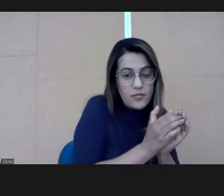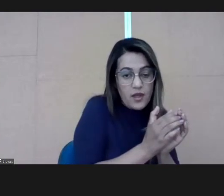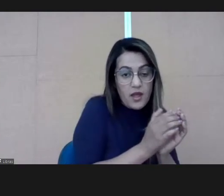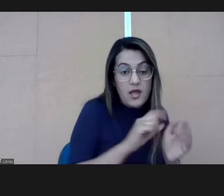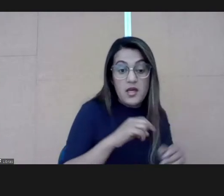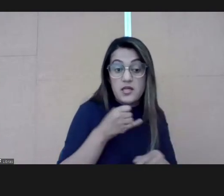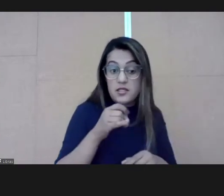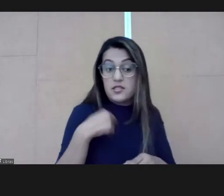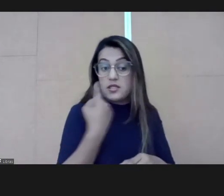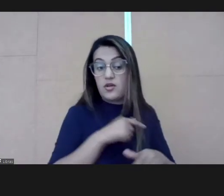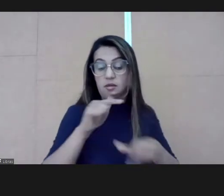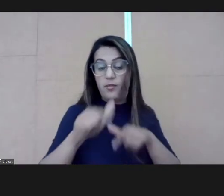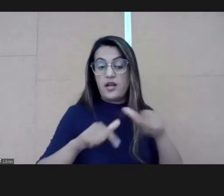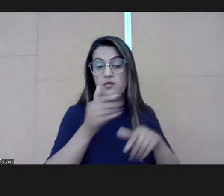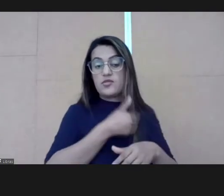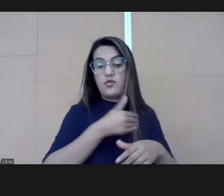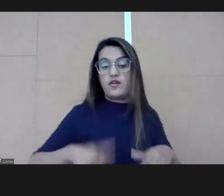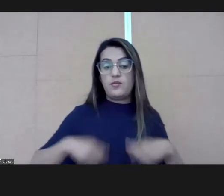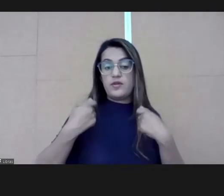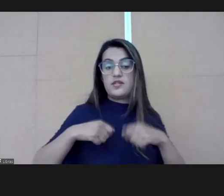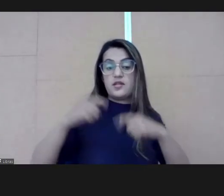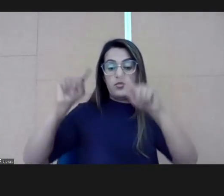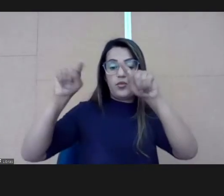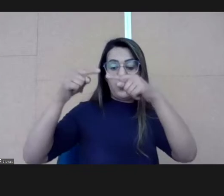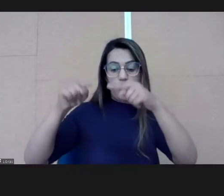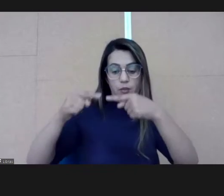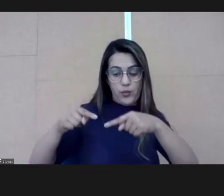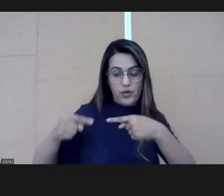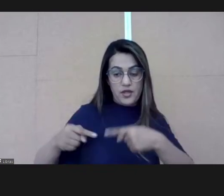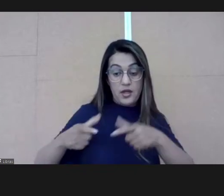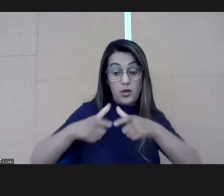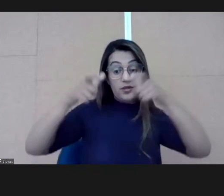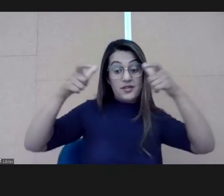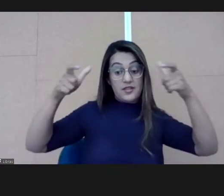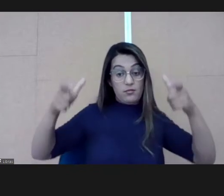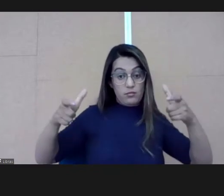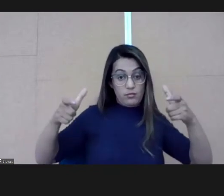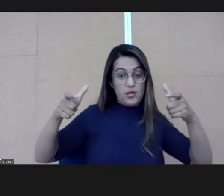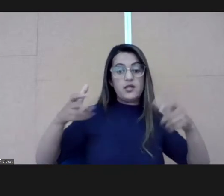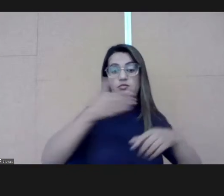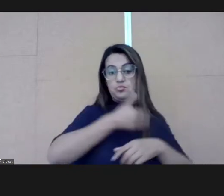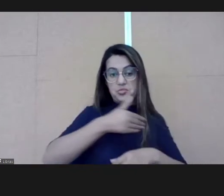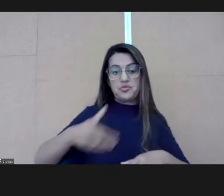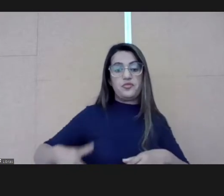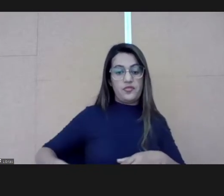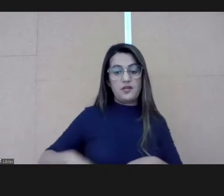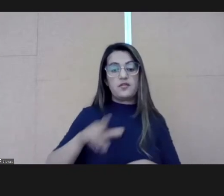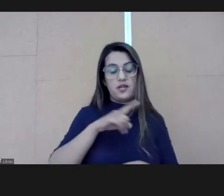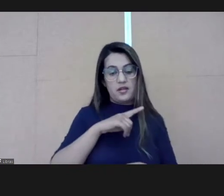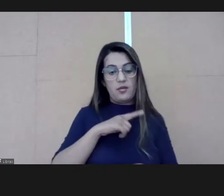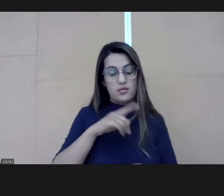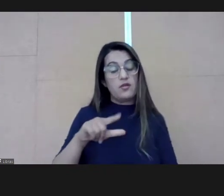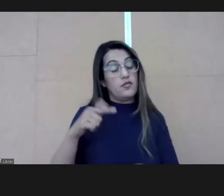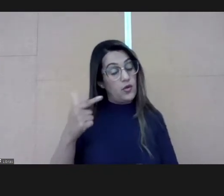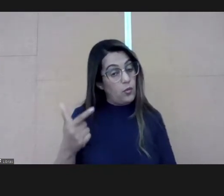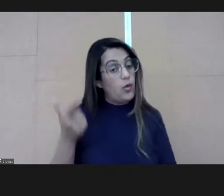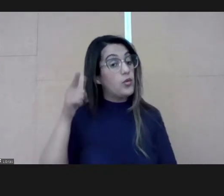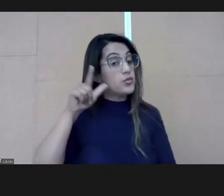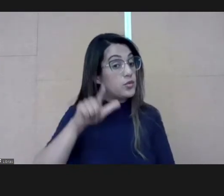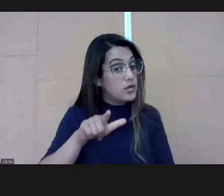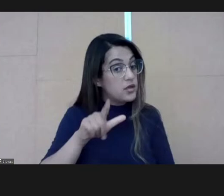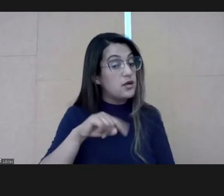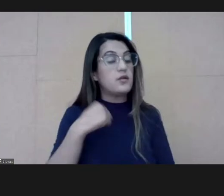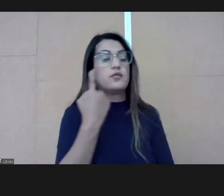we have to be able to face the challenge and face the size of our country.